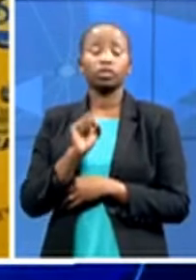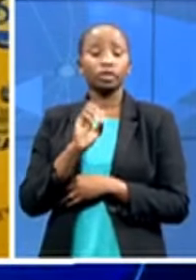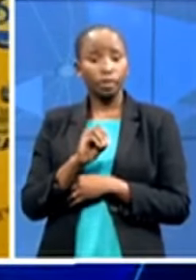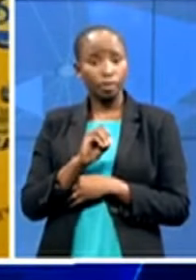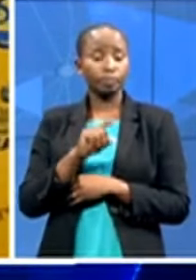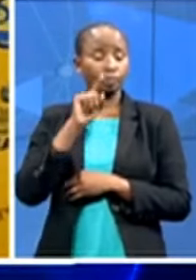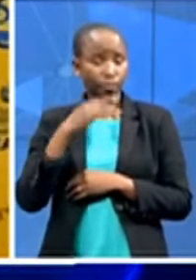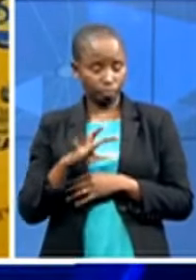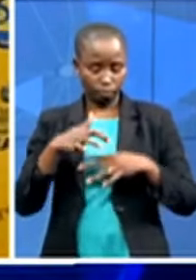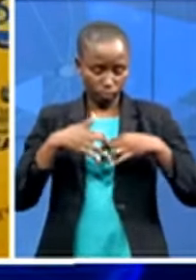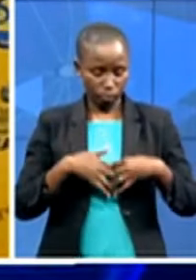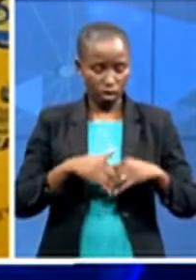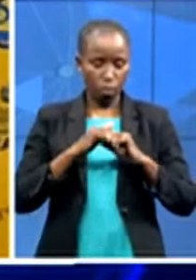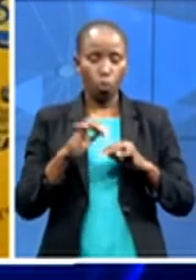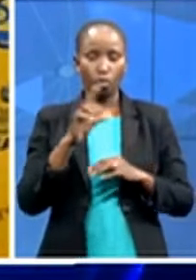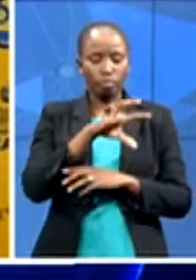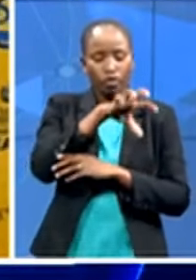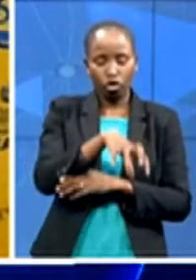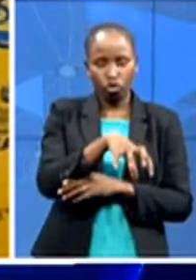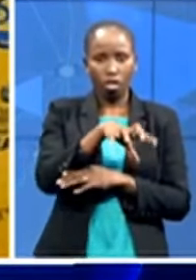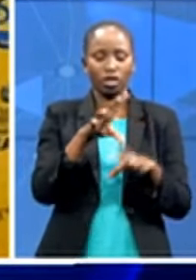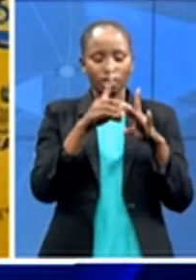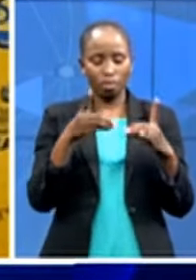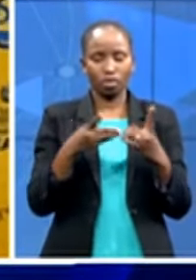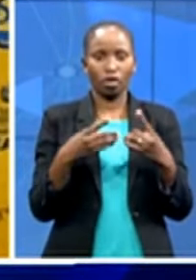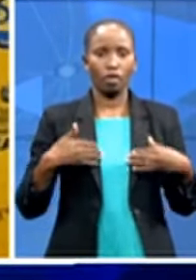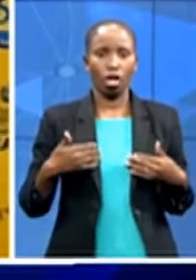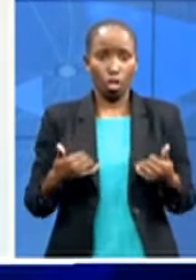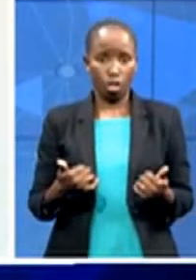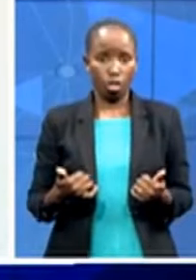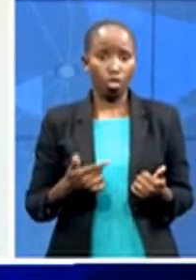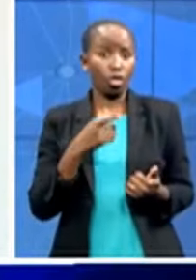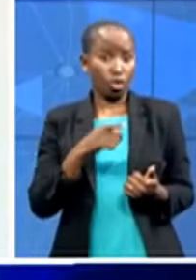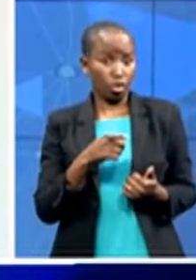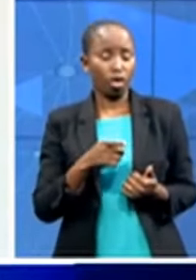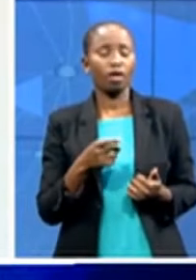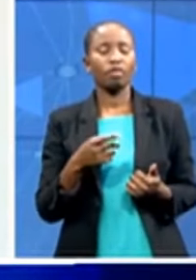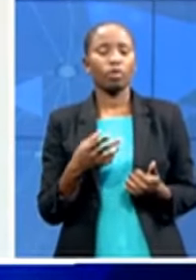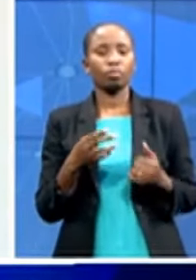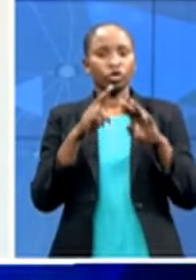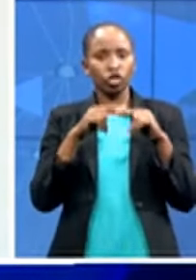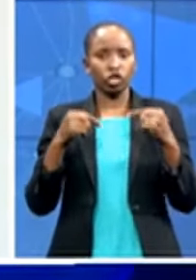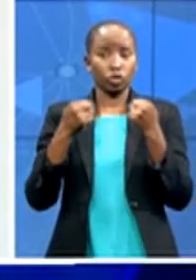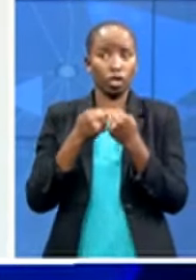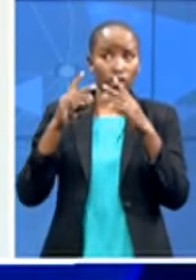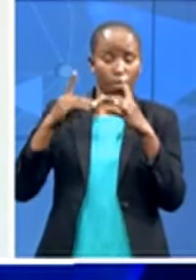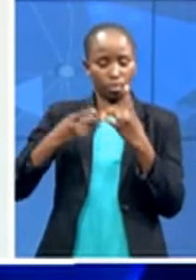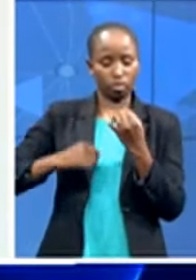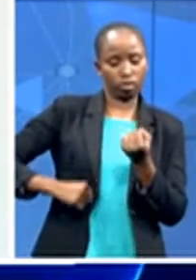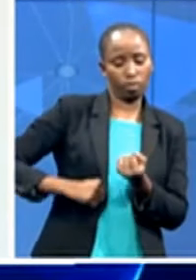department of health which supported in the national department of health at that time our minister was dr